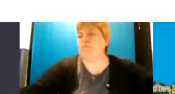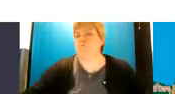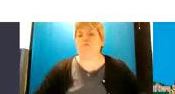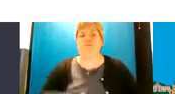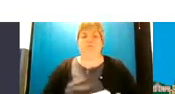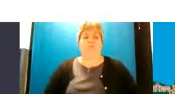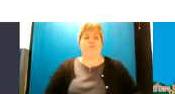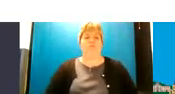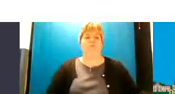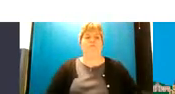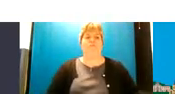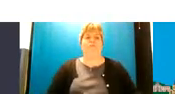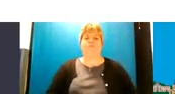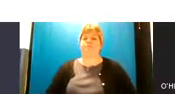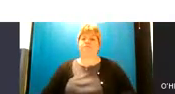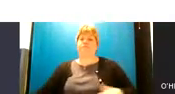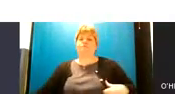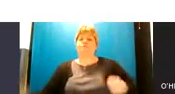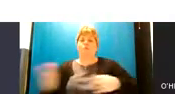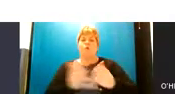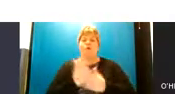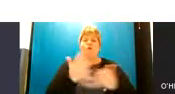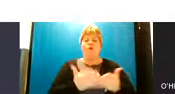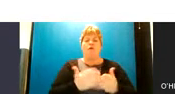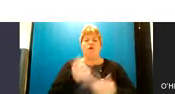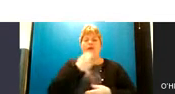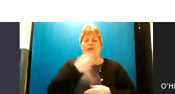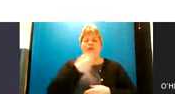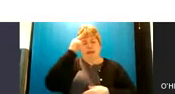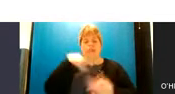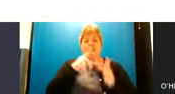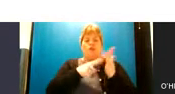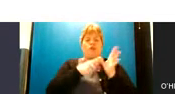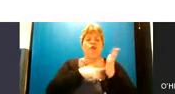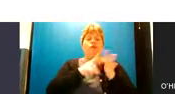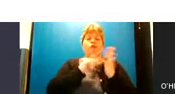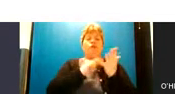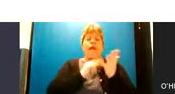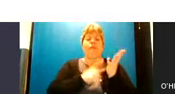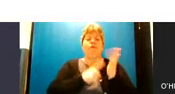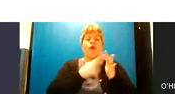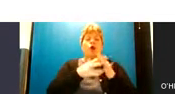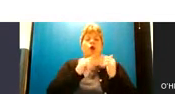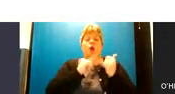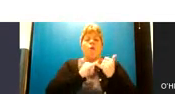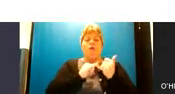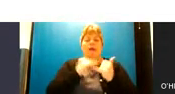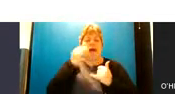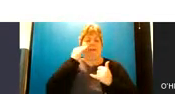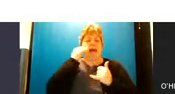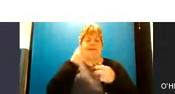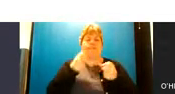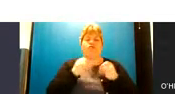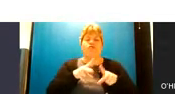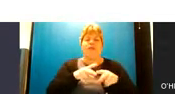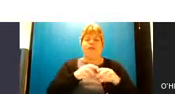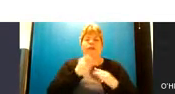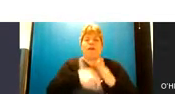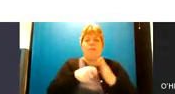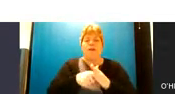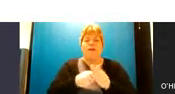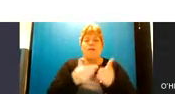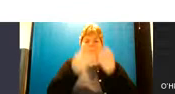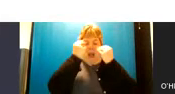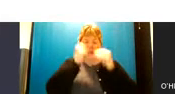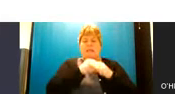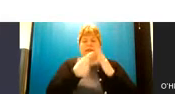um so good afternoon everyone my name is james lewis and i'm head of joint strategic commissioning for learning disabilities and autism